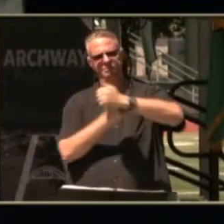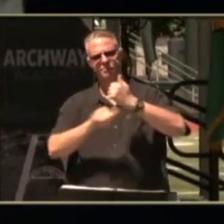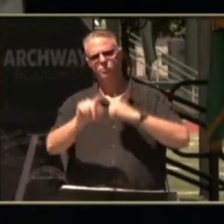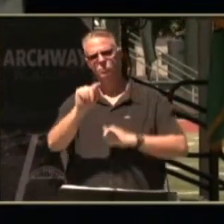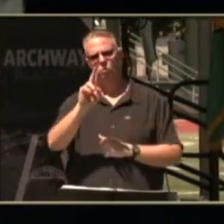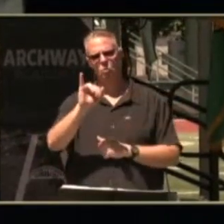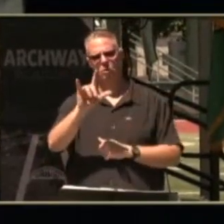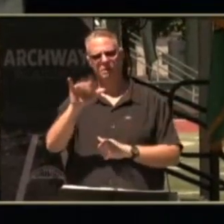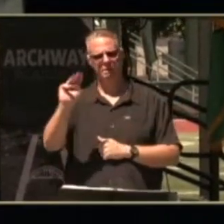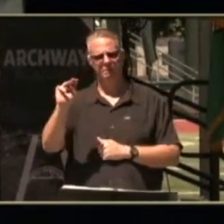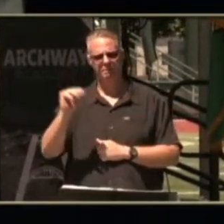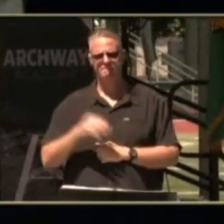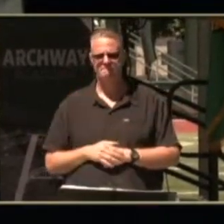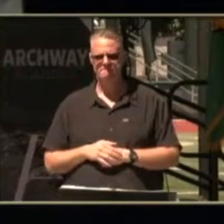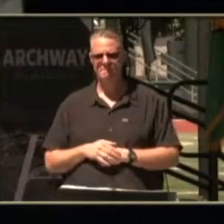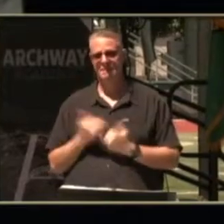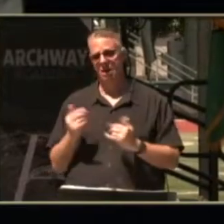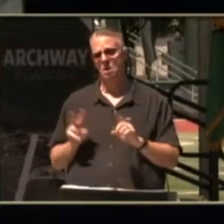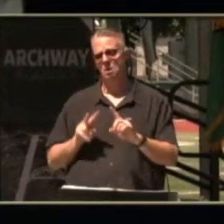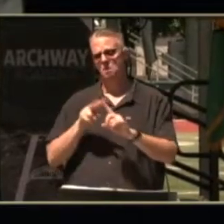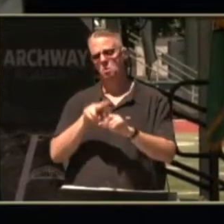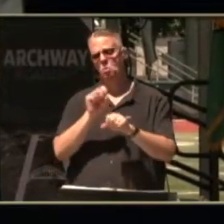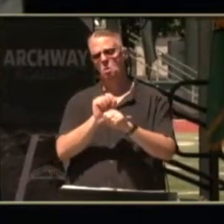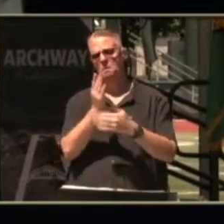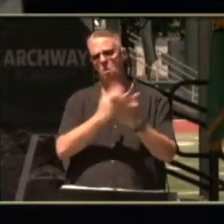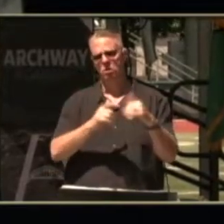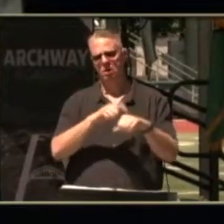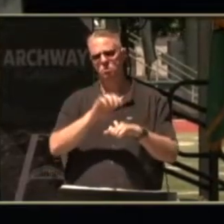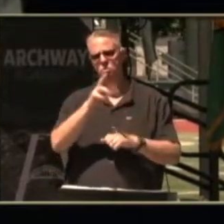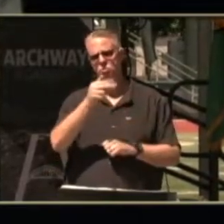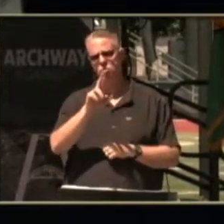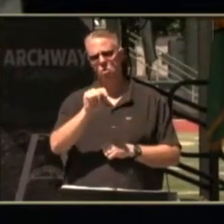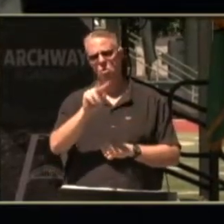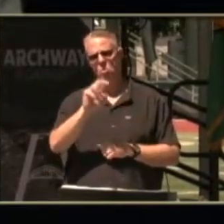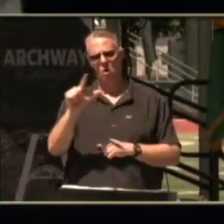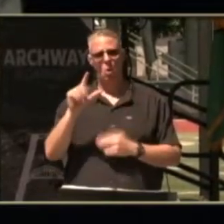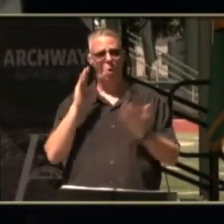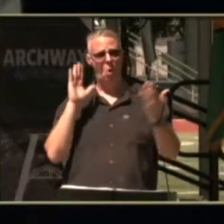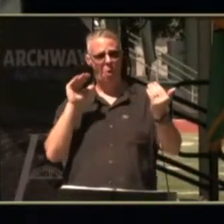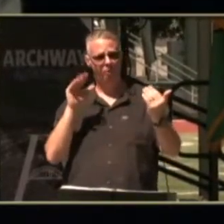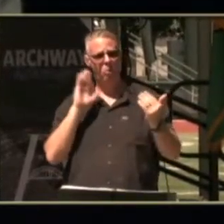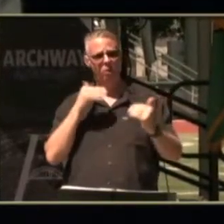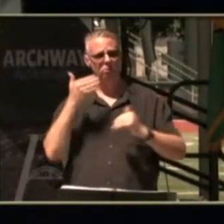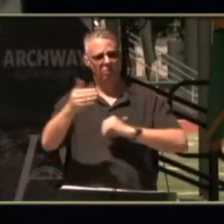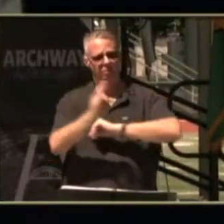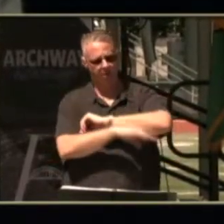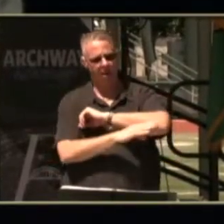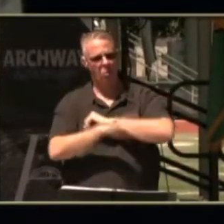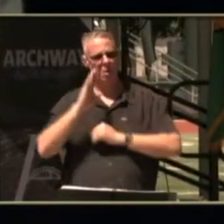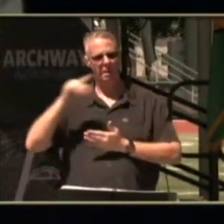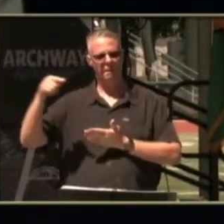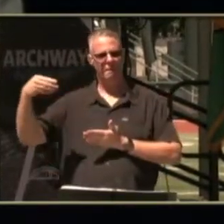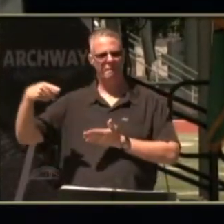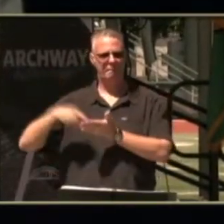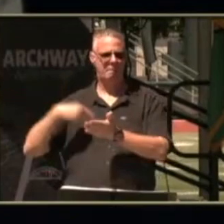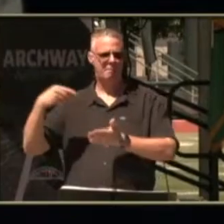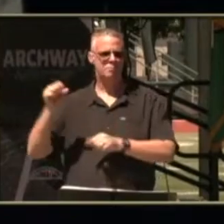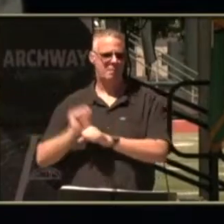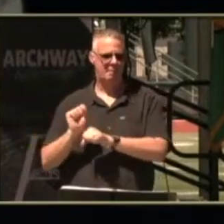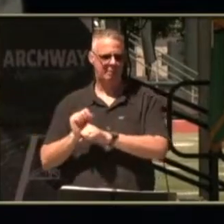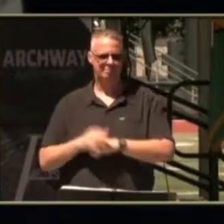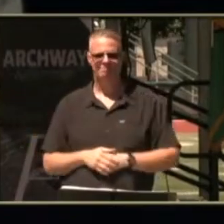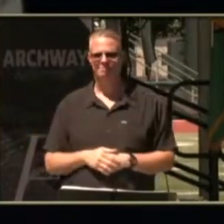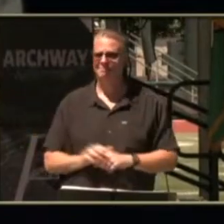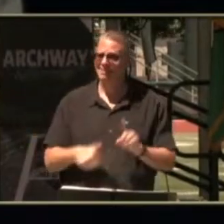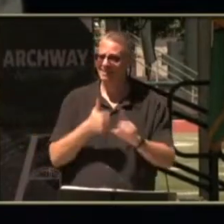he has applied for a part-time position with chartwells and hopes to begin paid employment in the fall oleg is a leader and is happy